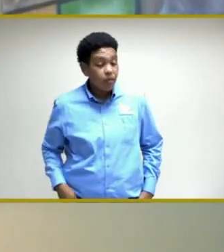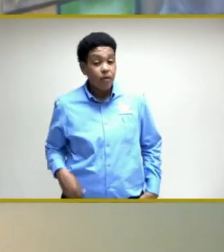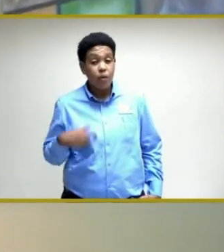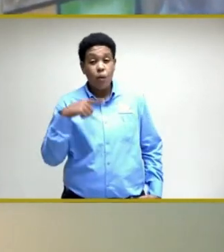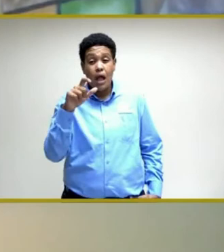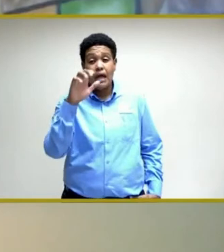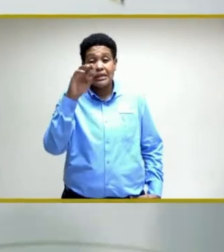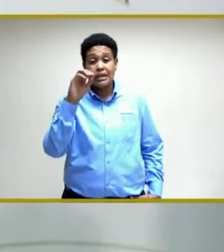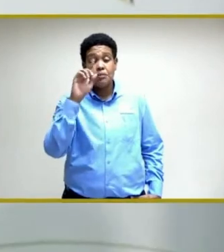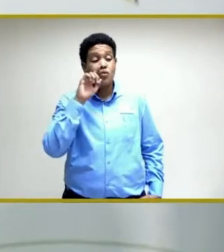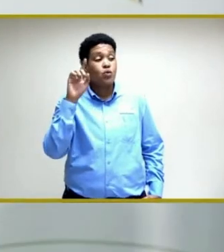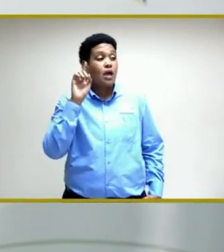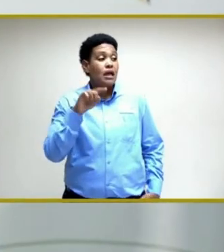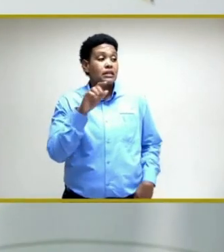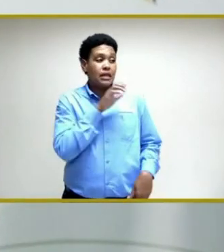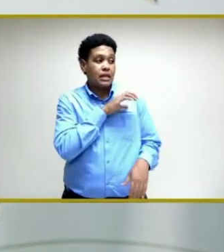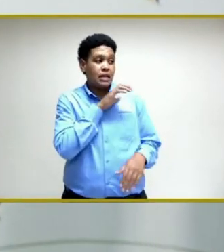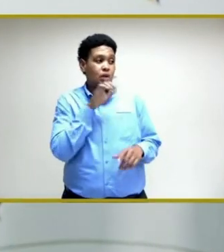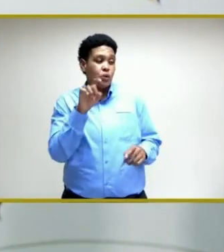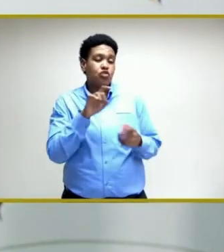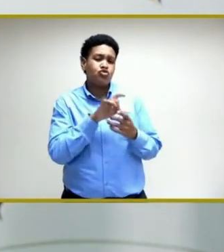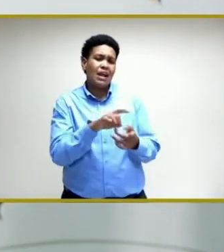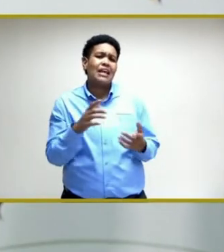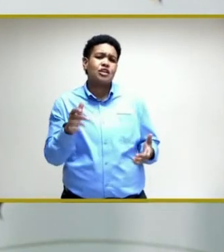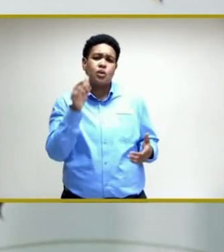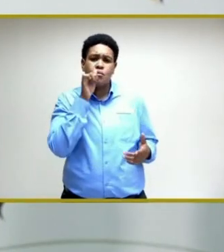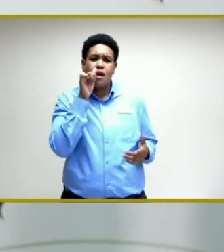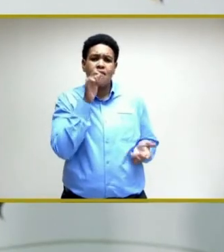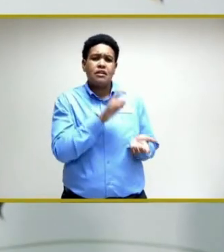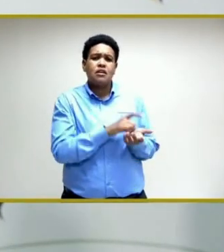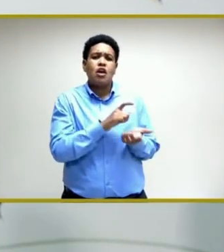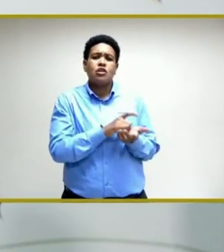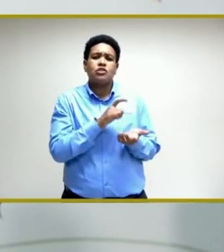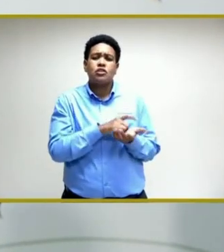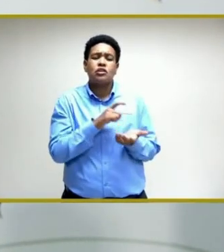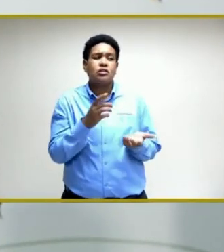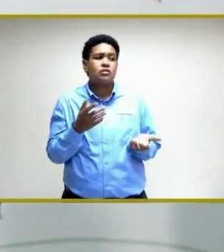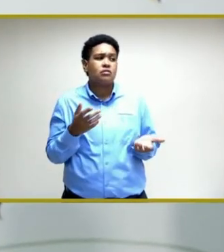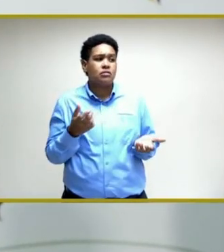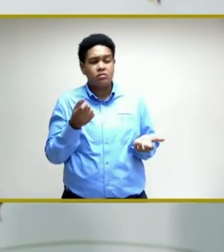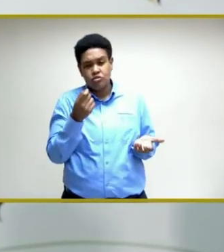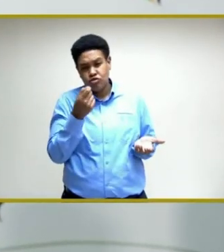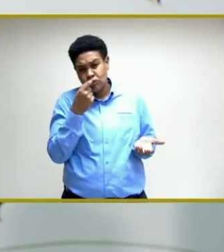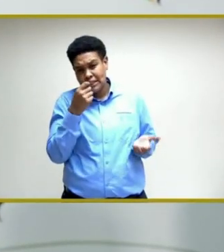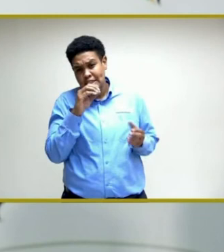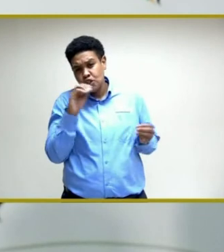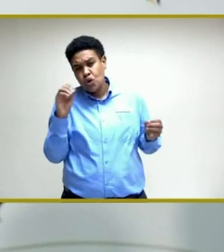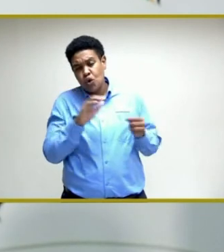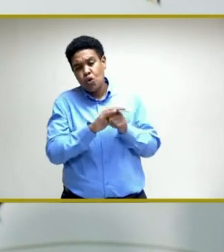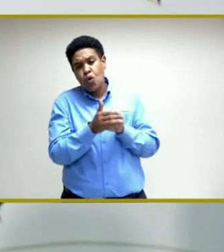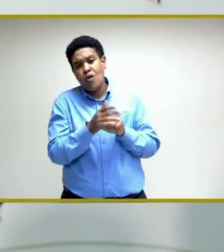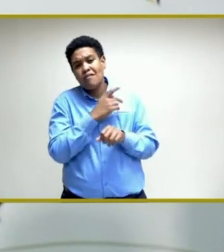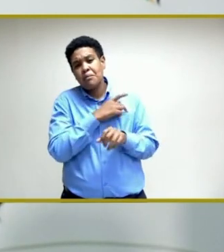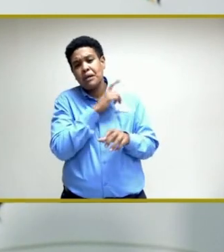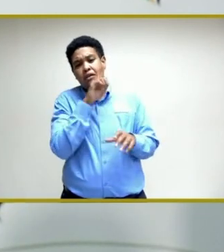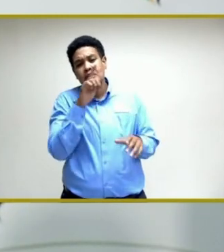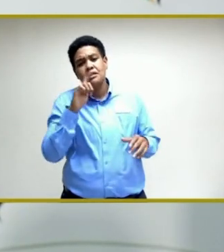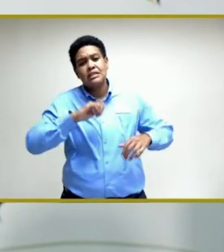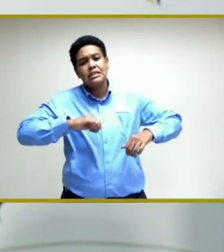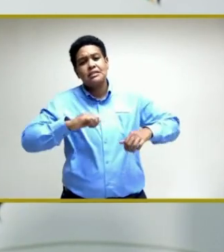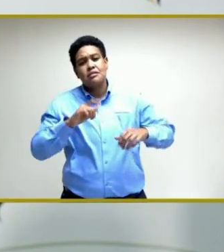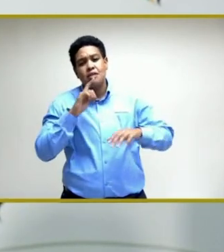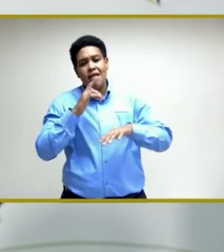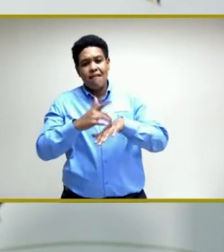the clinical question around private doctors treating non-COVID patients to create space for COVID